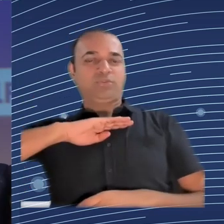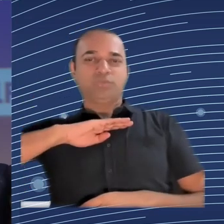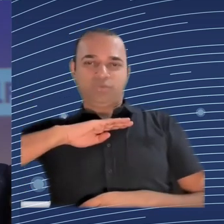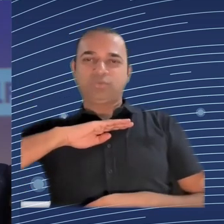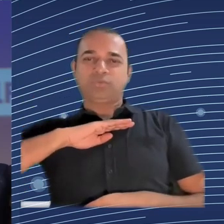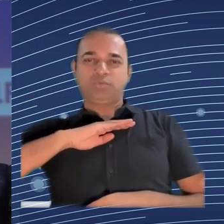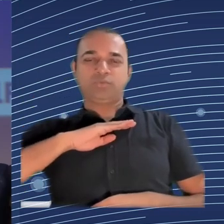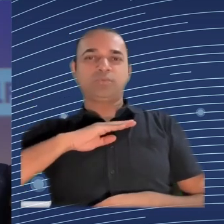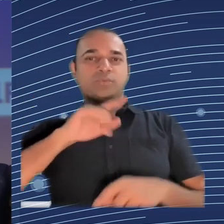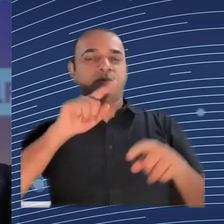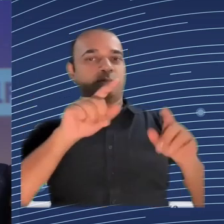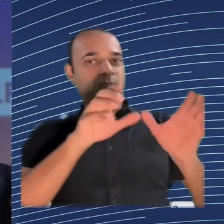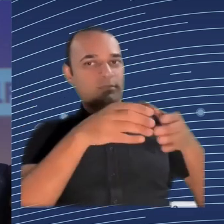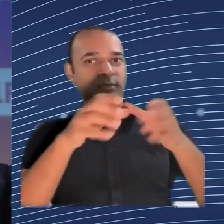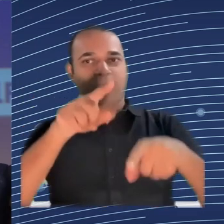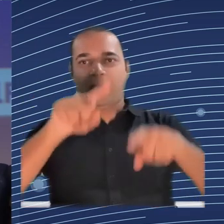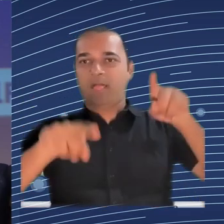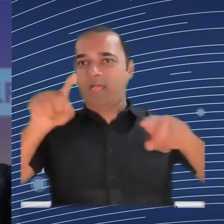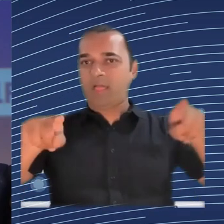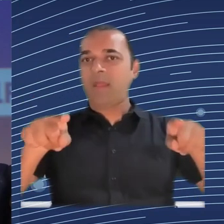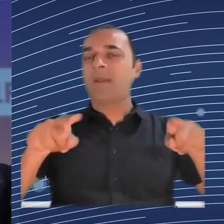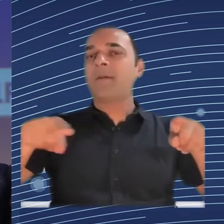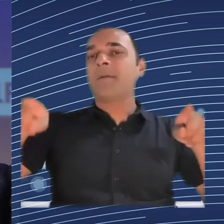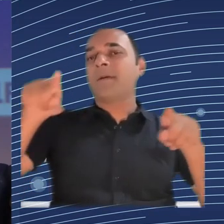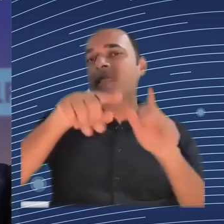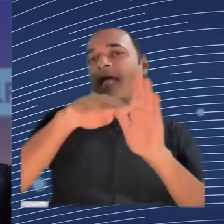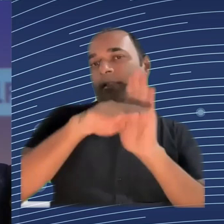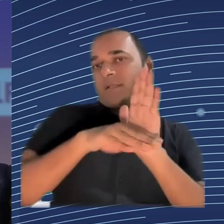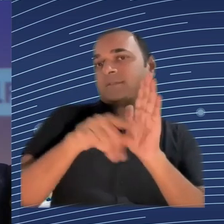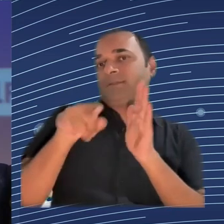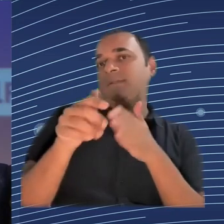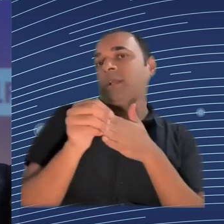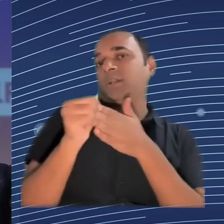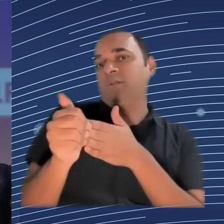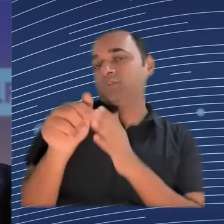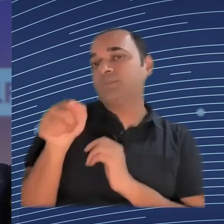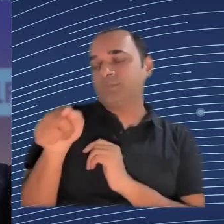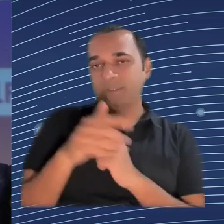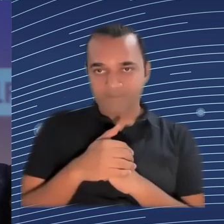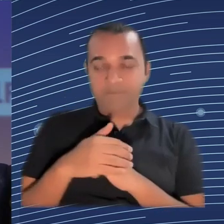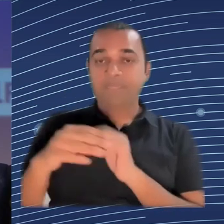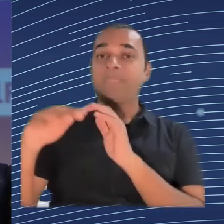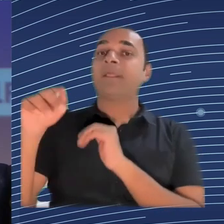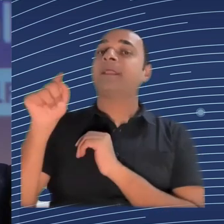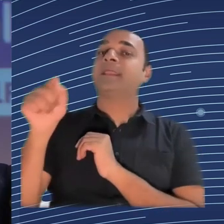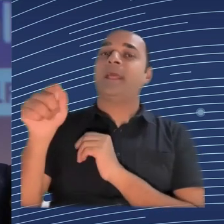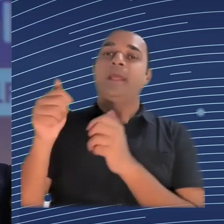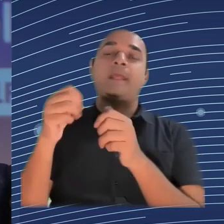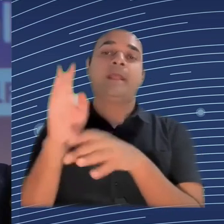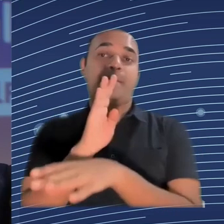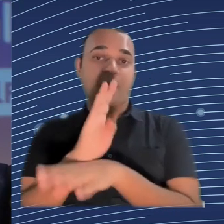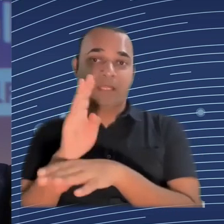So also AI responsibility impacts the business model when it comes to talent acquisition